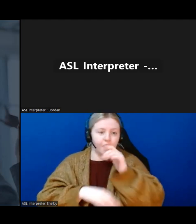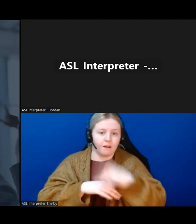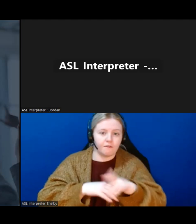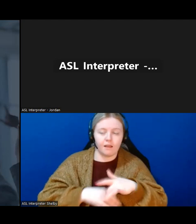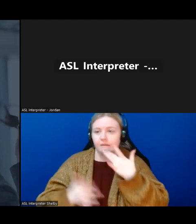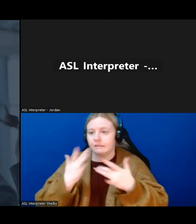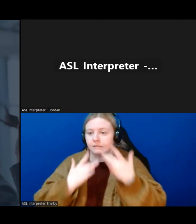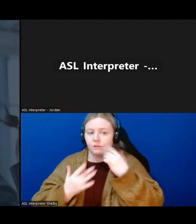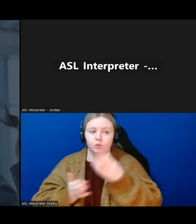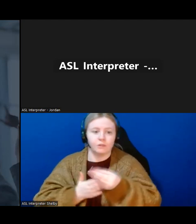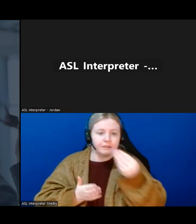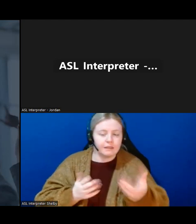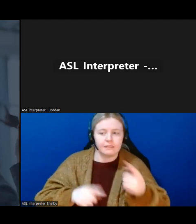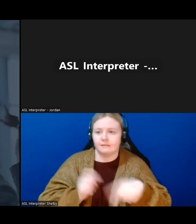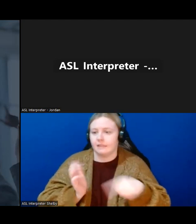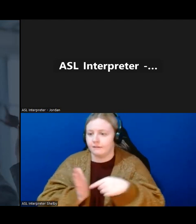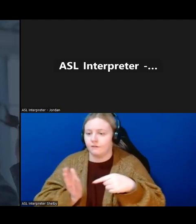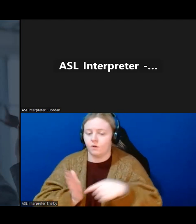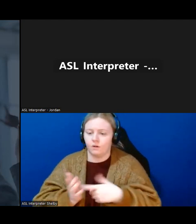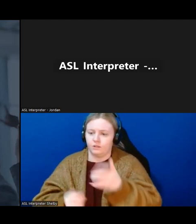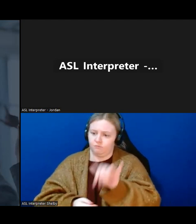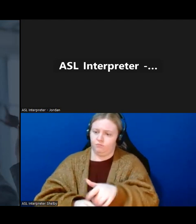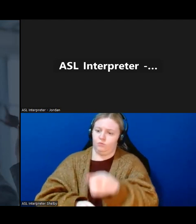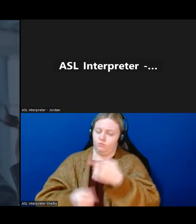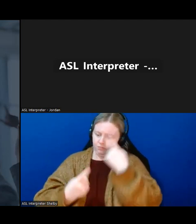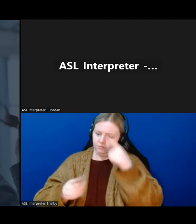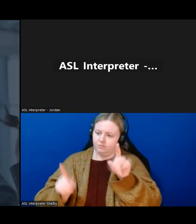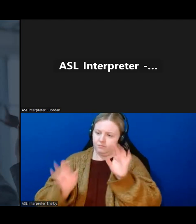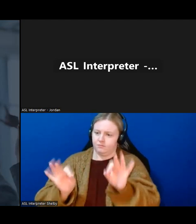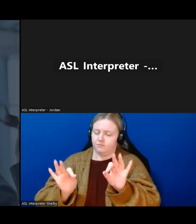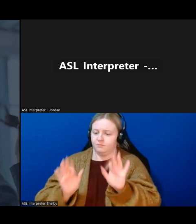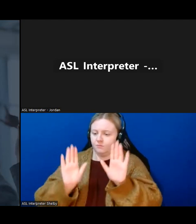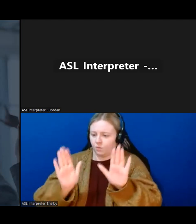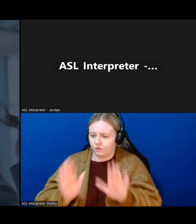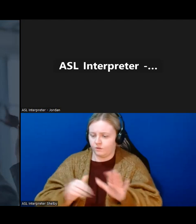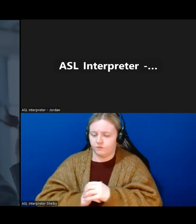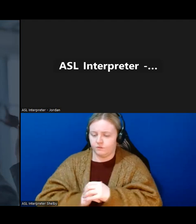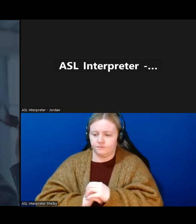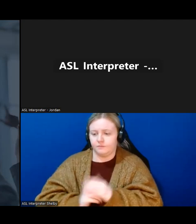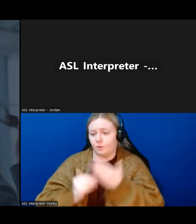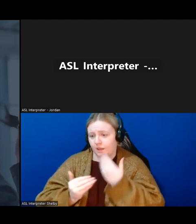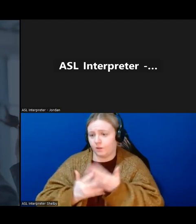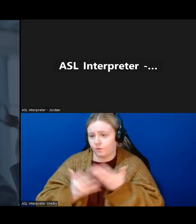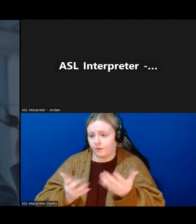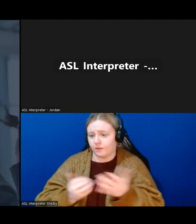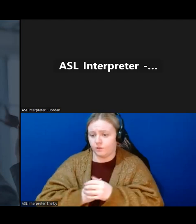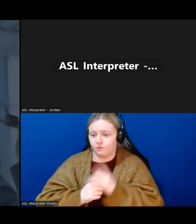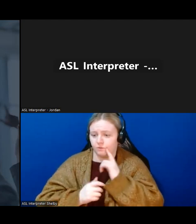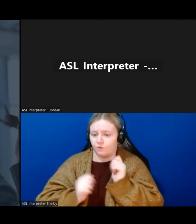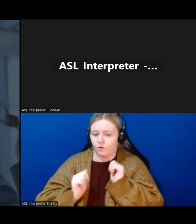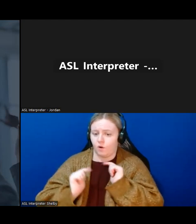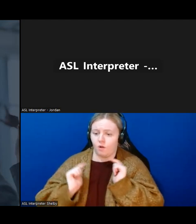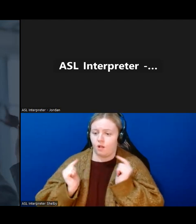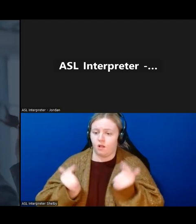expensive, so techno-tutors is hitting one out of the ballpark. Thank you very much, Kyle, for all of the